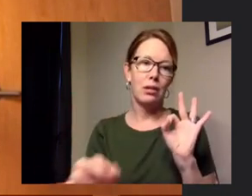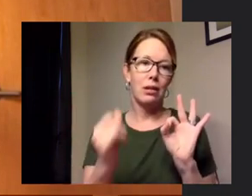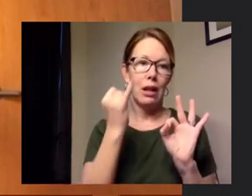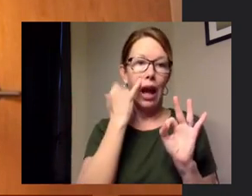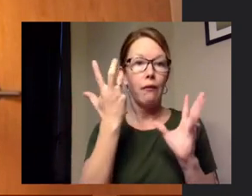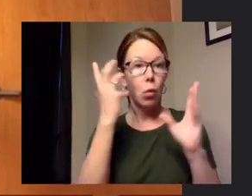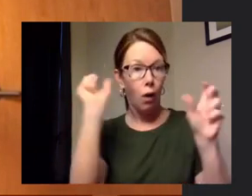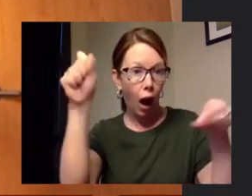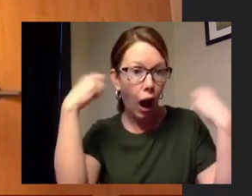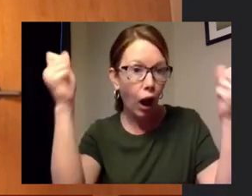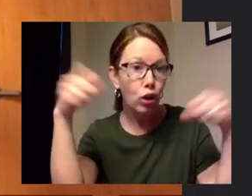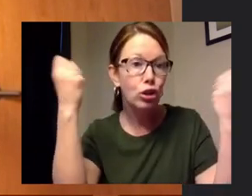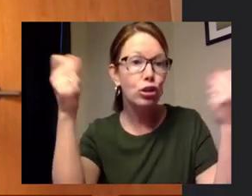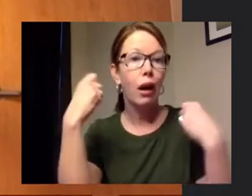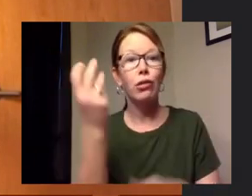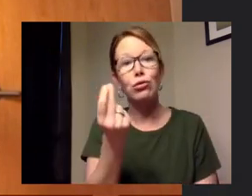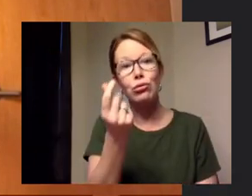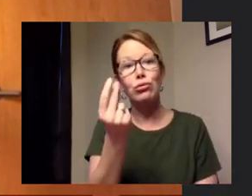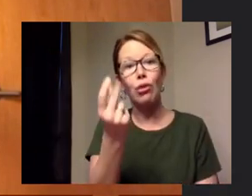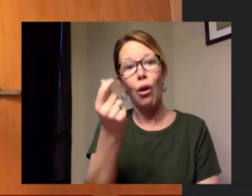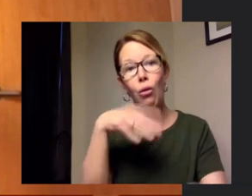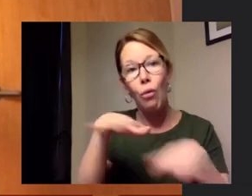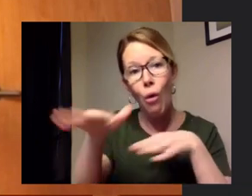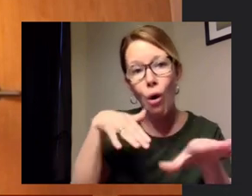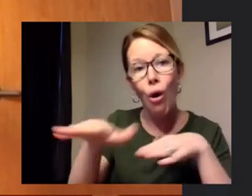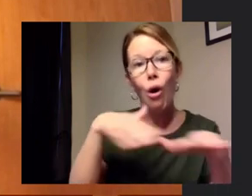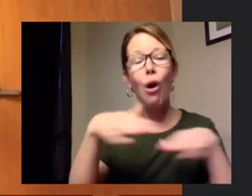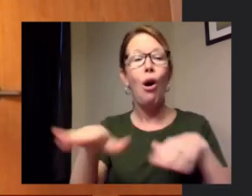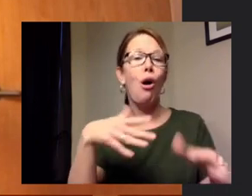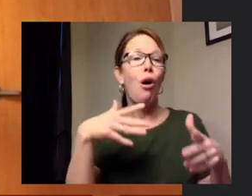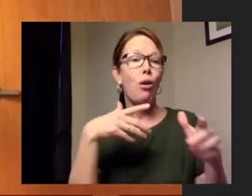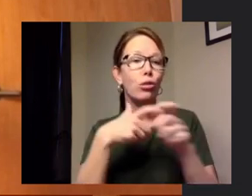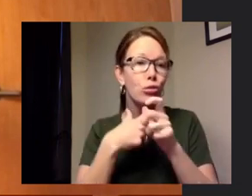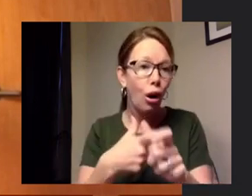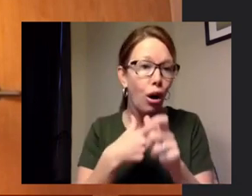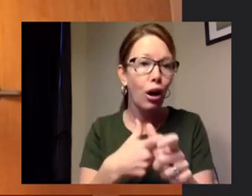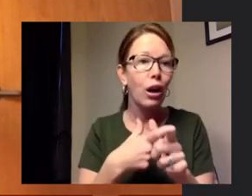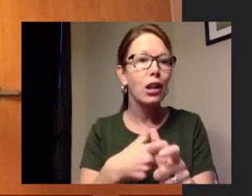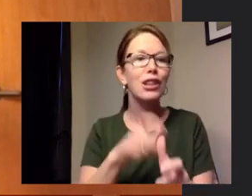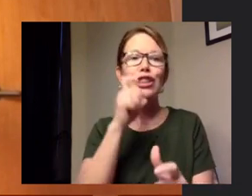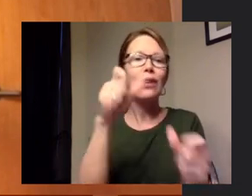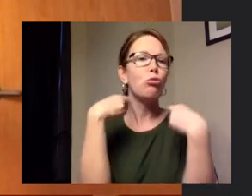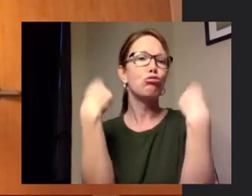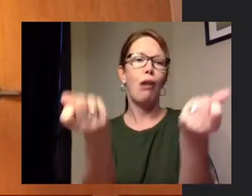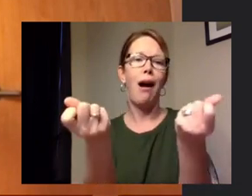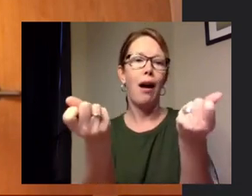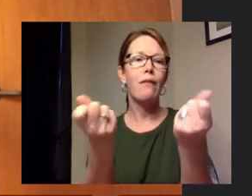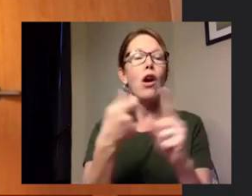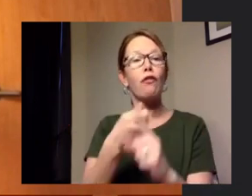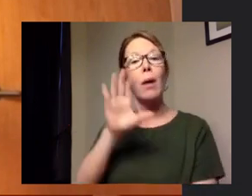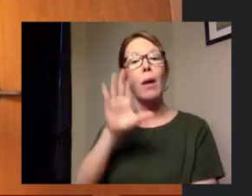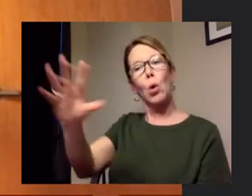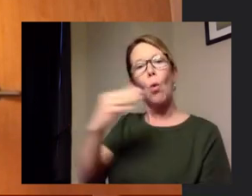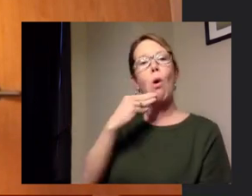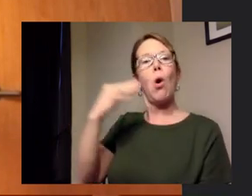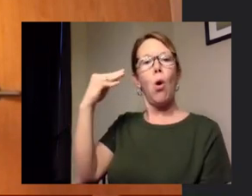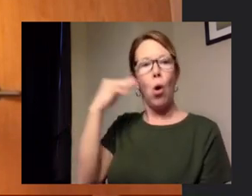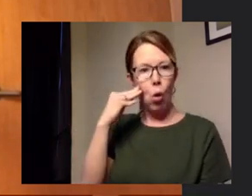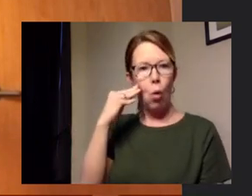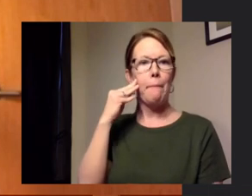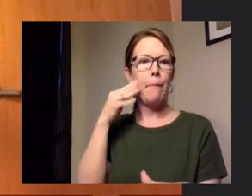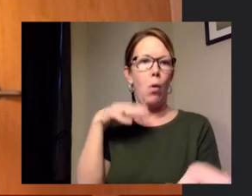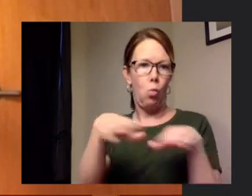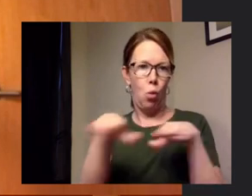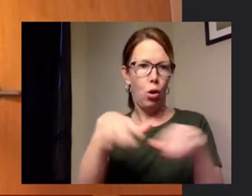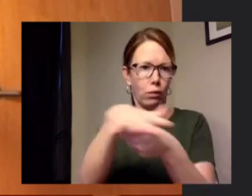exercise take your dog for a walk go out jog just don't drive and do it do it from your home um